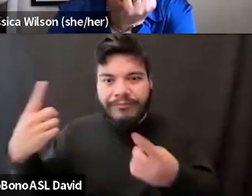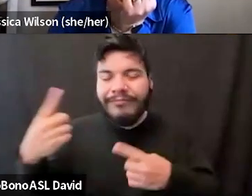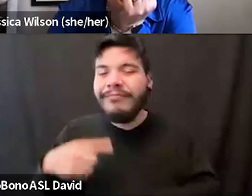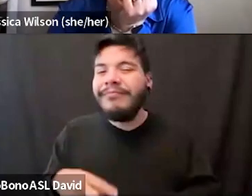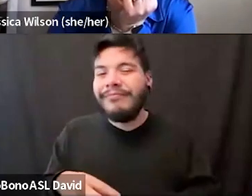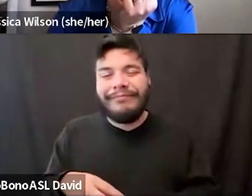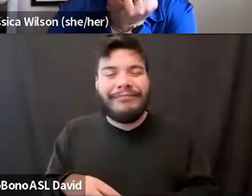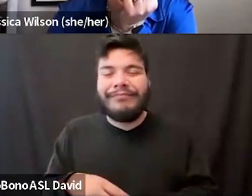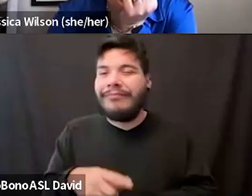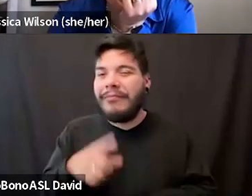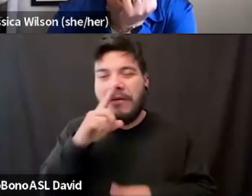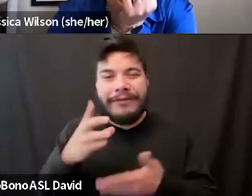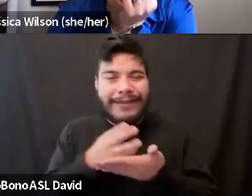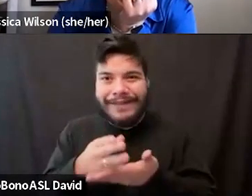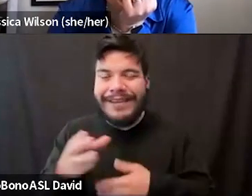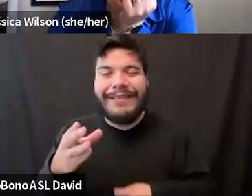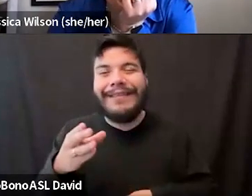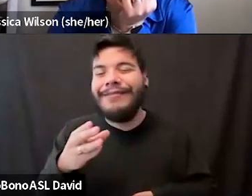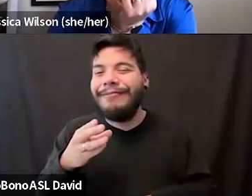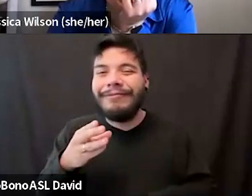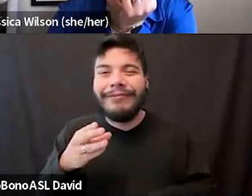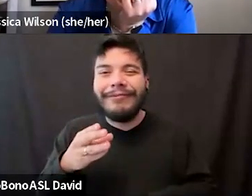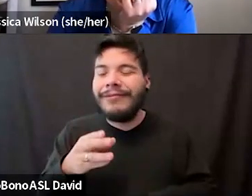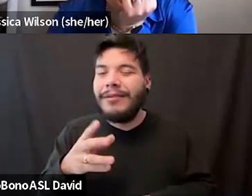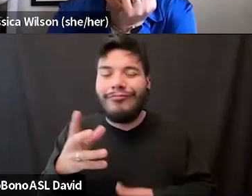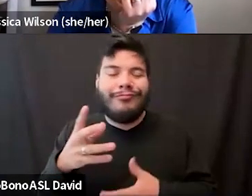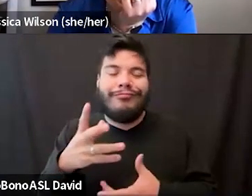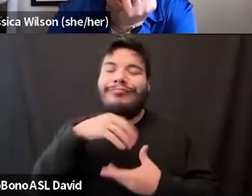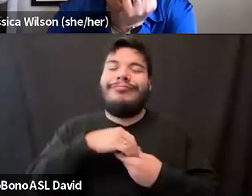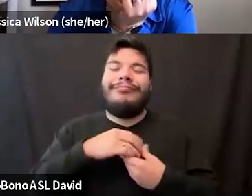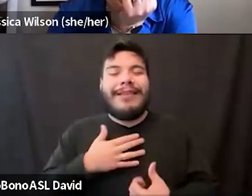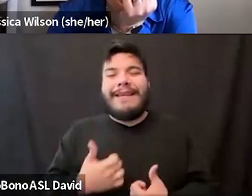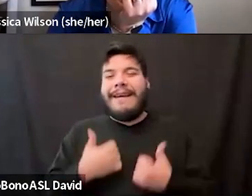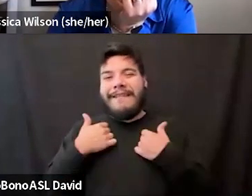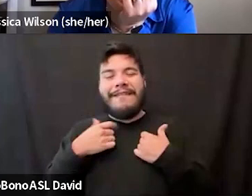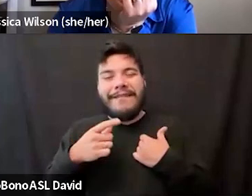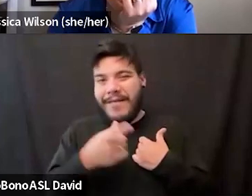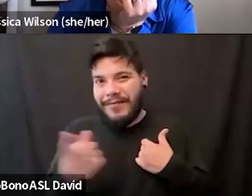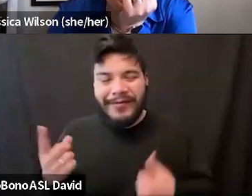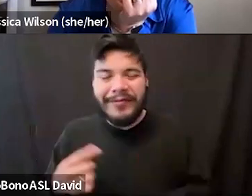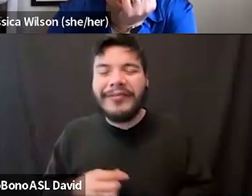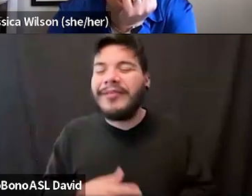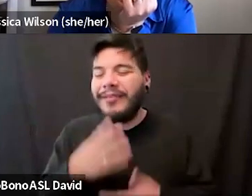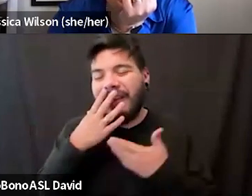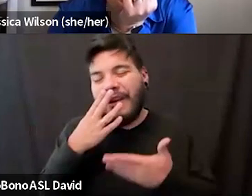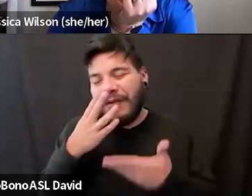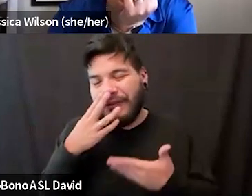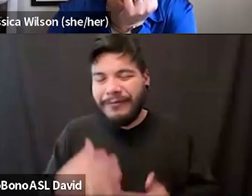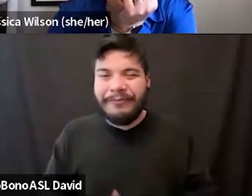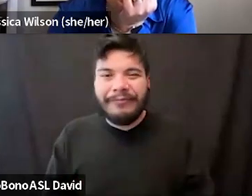great to navigate and to have, you know, y'all in my life and in different ways. So thanks for having me here.